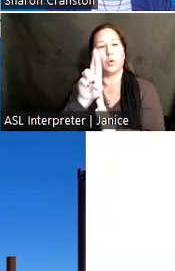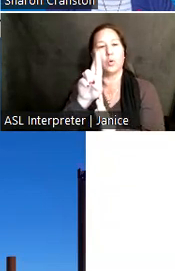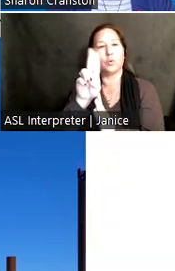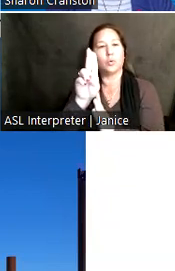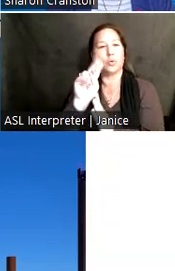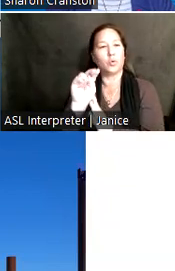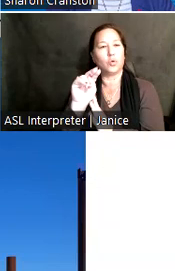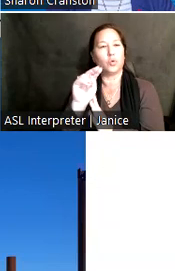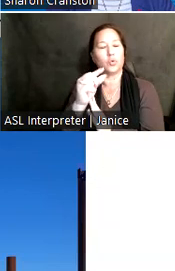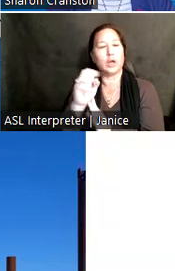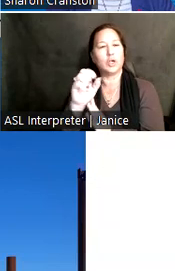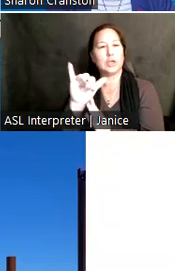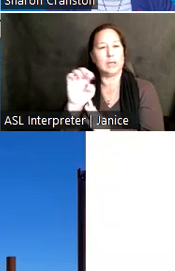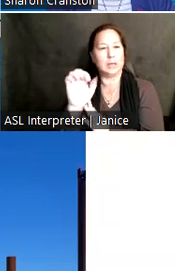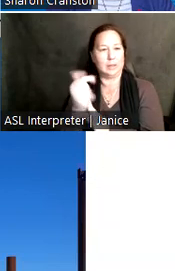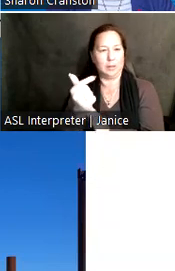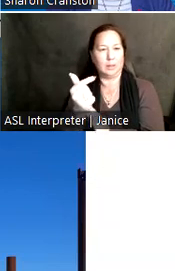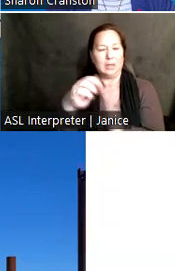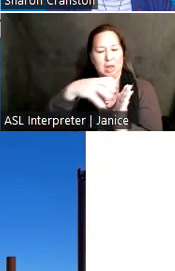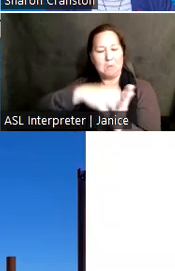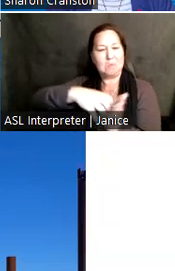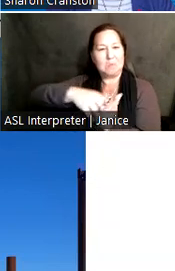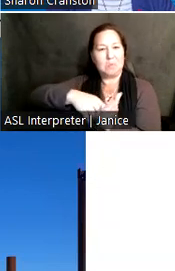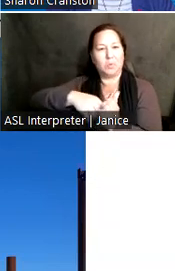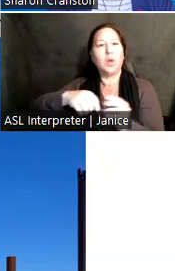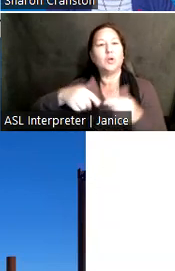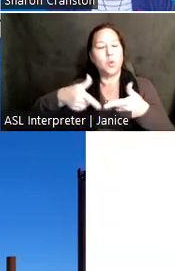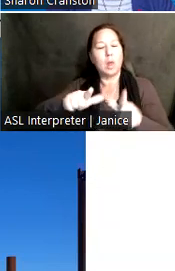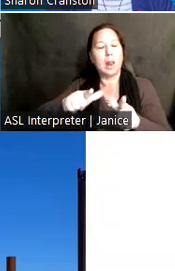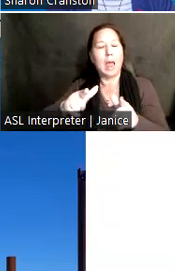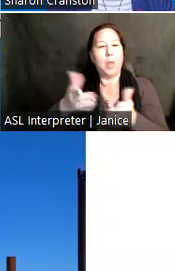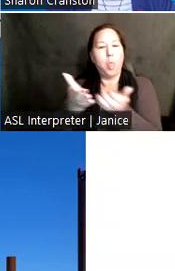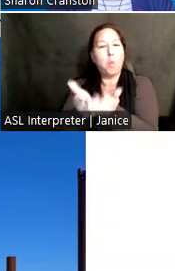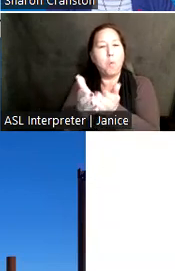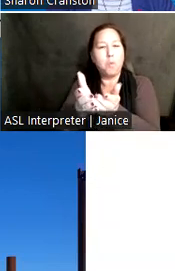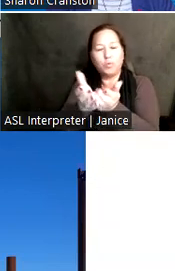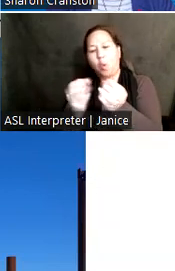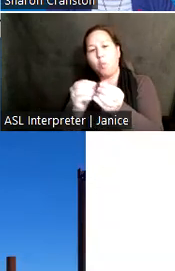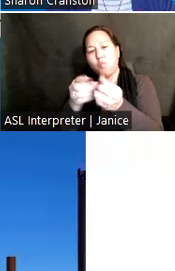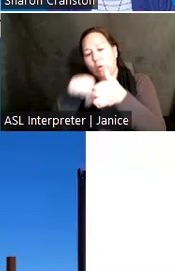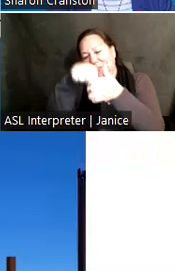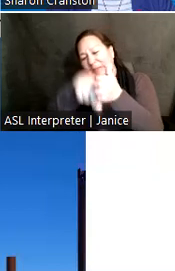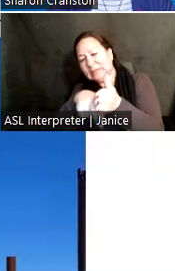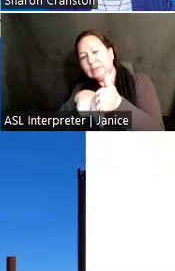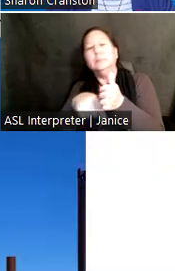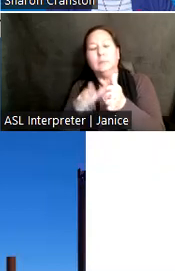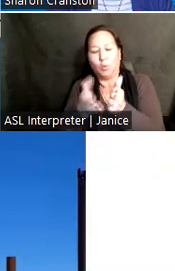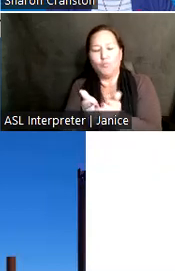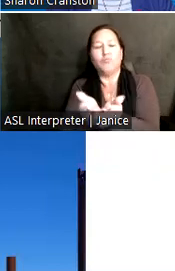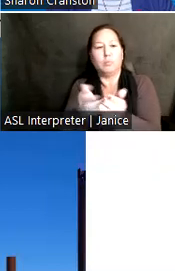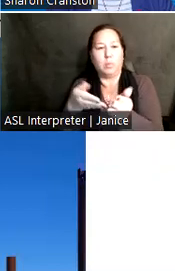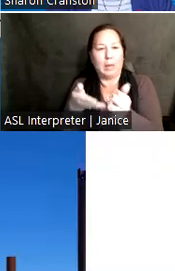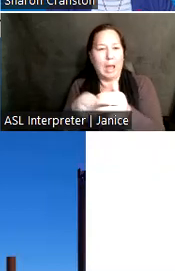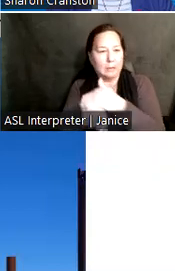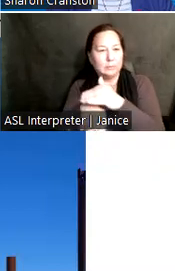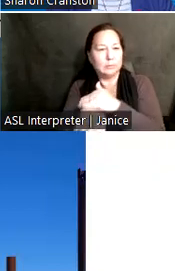To further reduce the environmental impacts relating to pile driving, we have changed the walkway from pile supported to long span